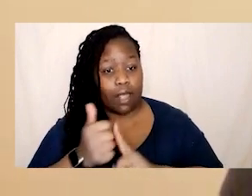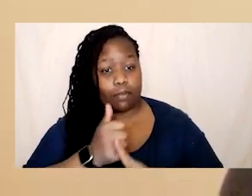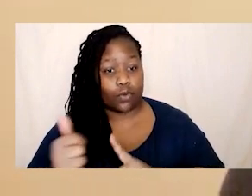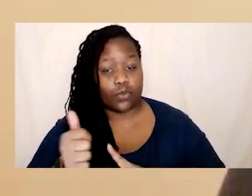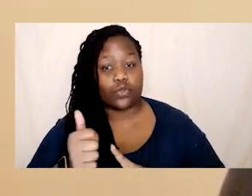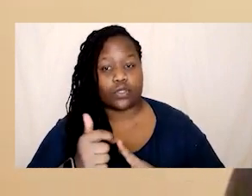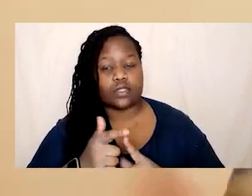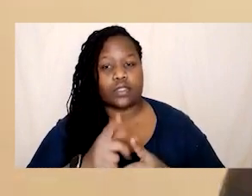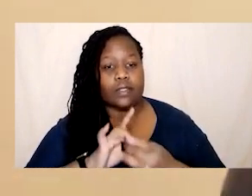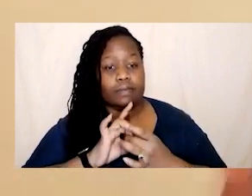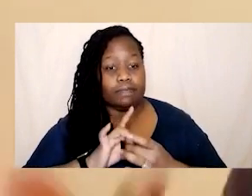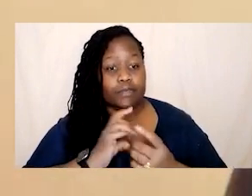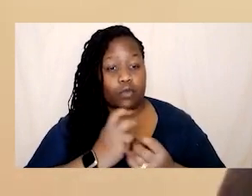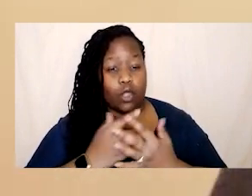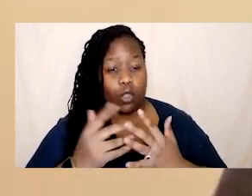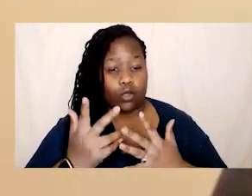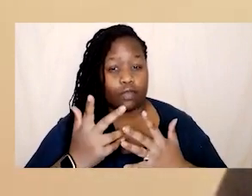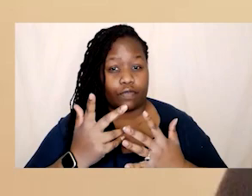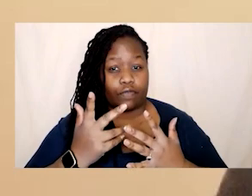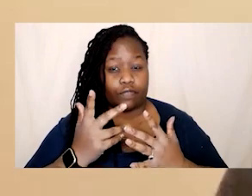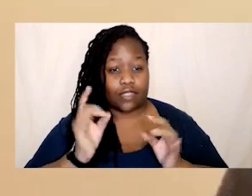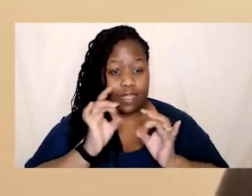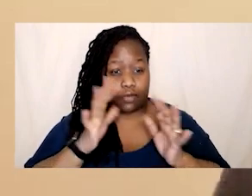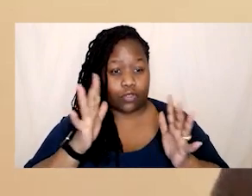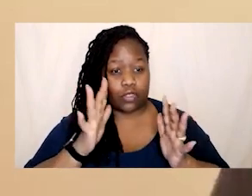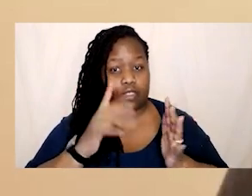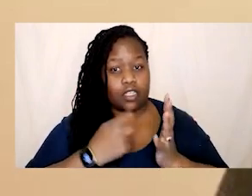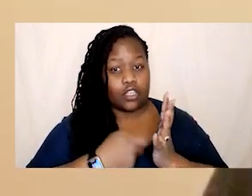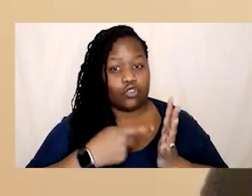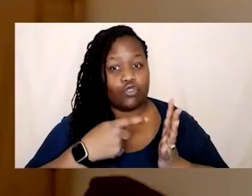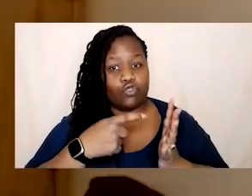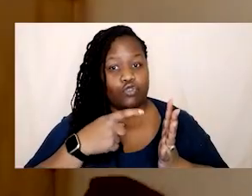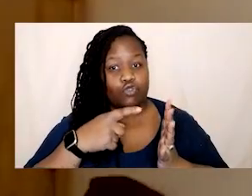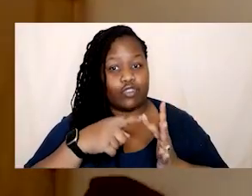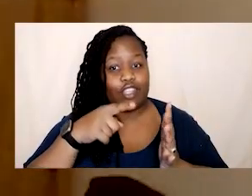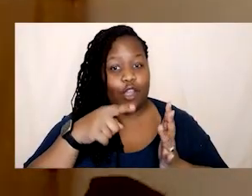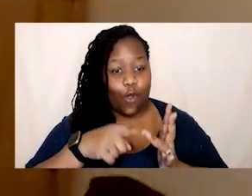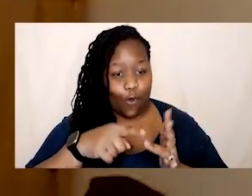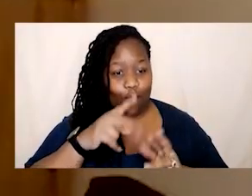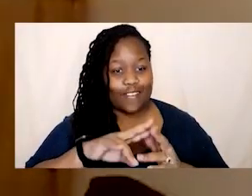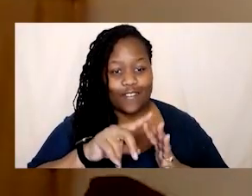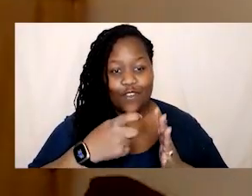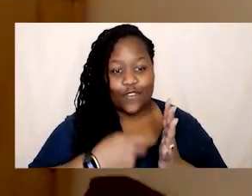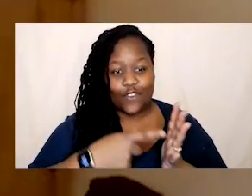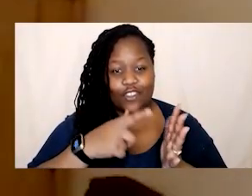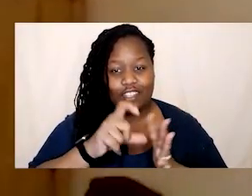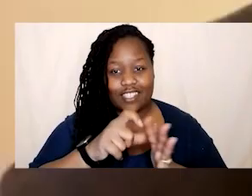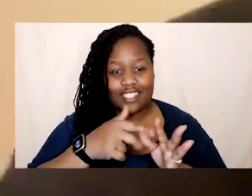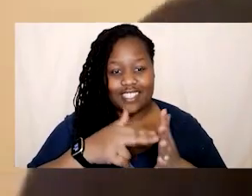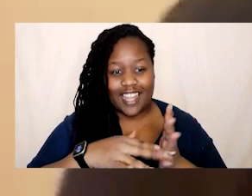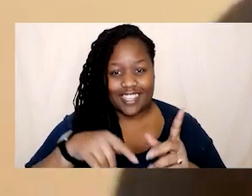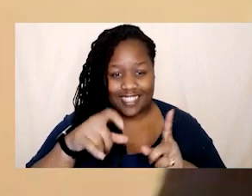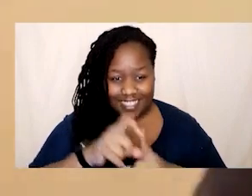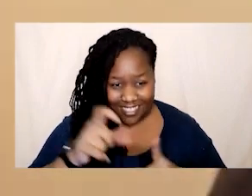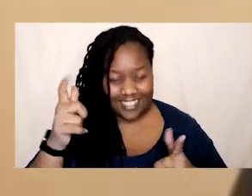um uh celebrities rio rio shoot rio ferdinand kill me for you doing